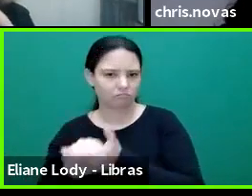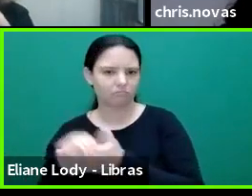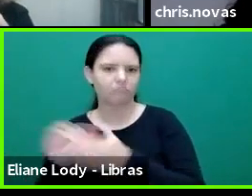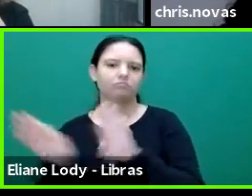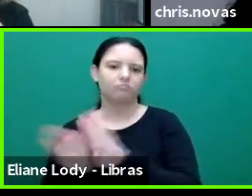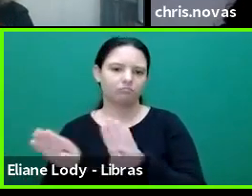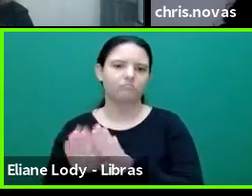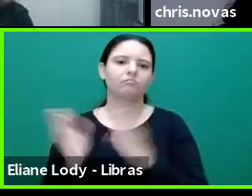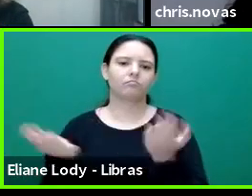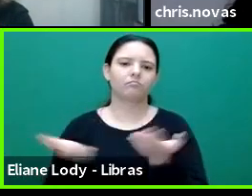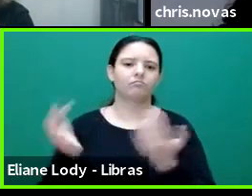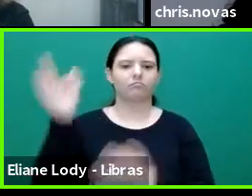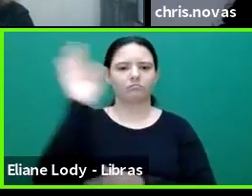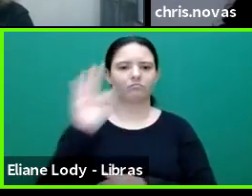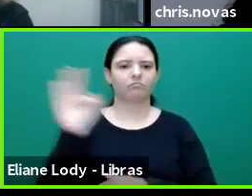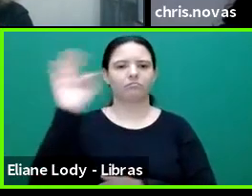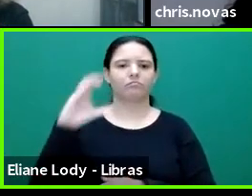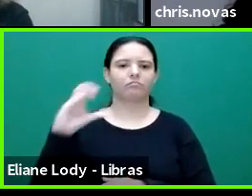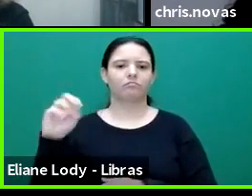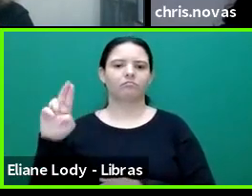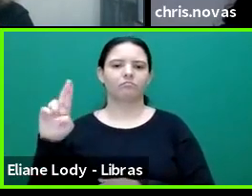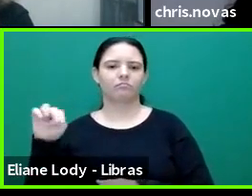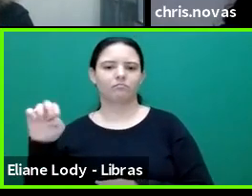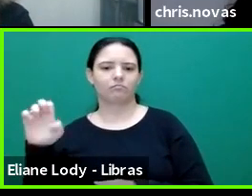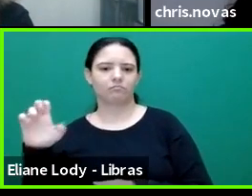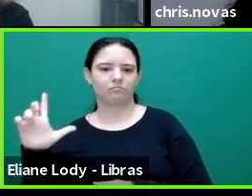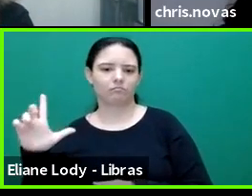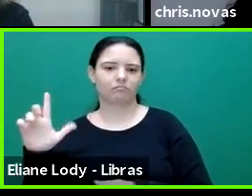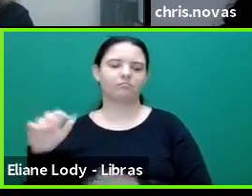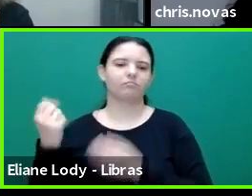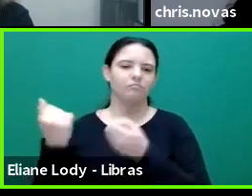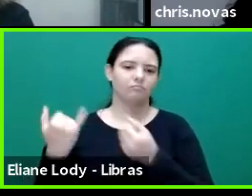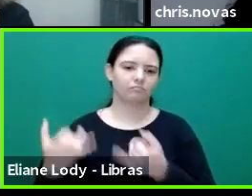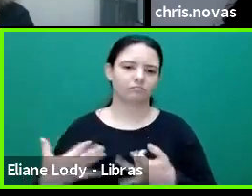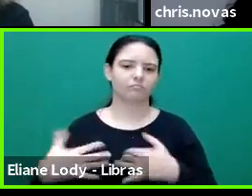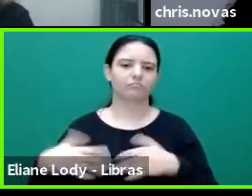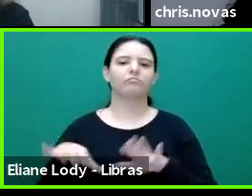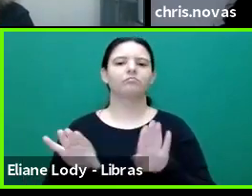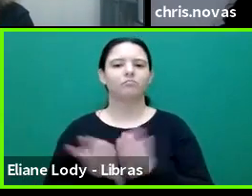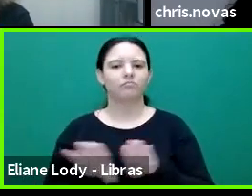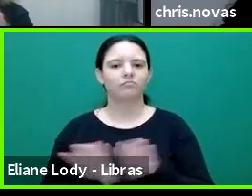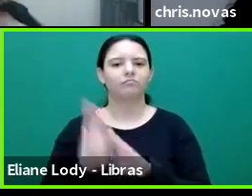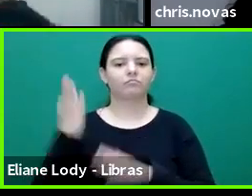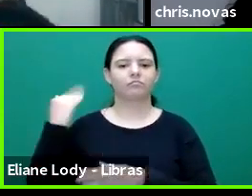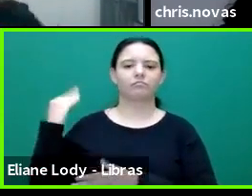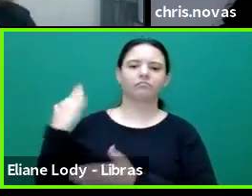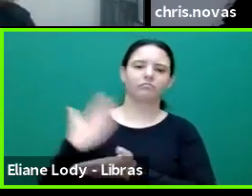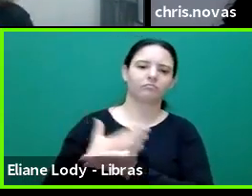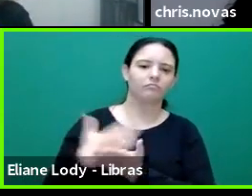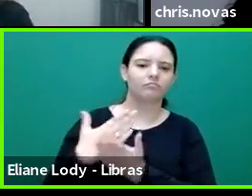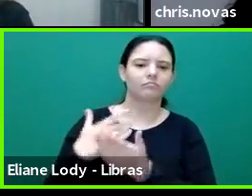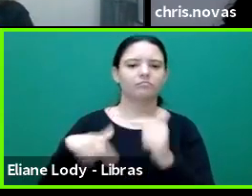basically described how he got into biology by working in a fish store, a pet store.